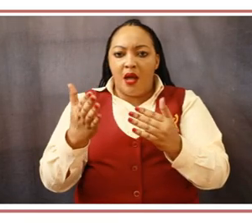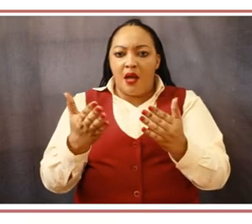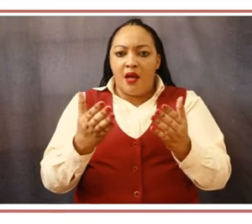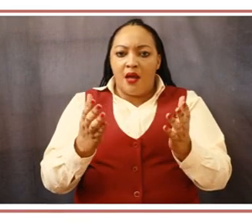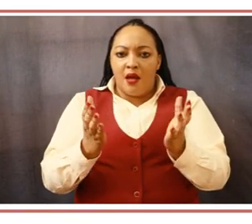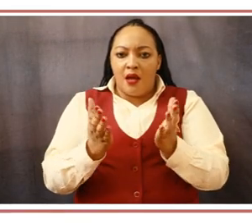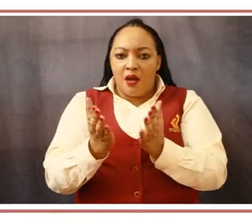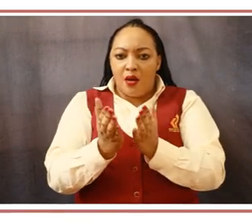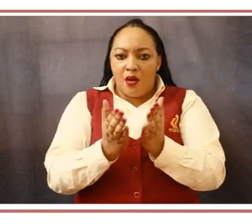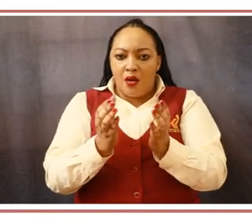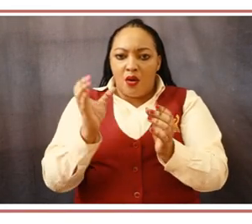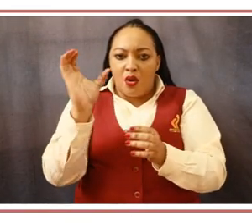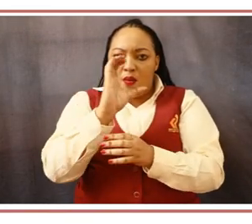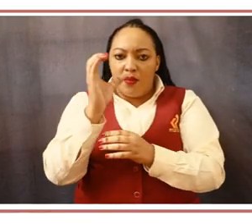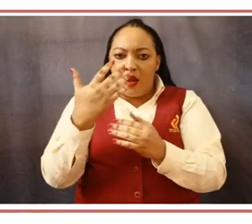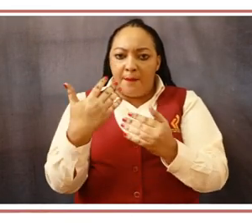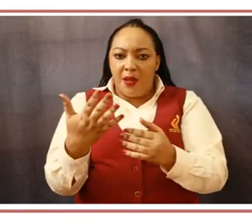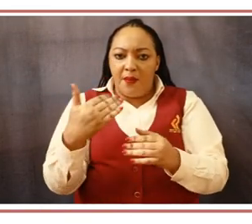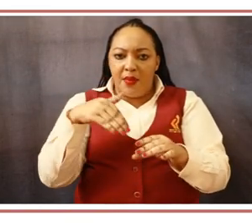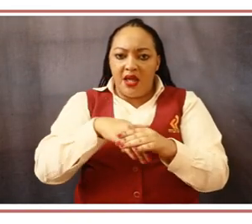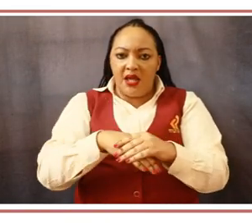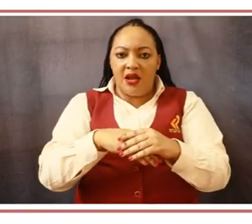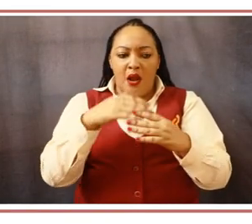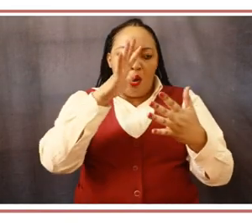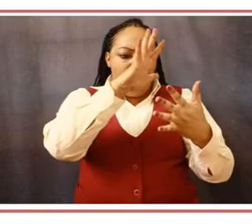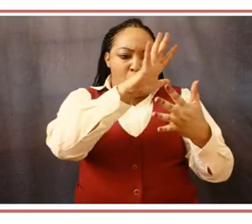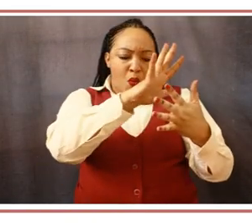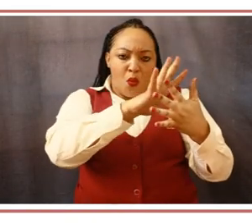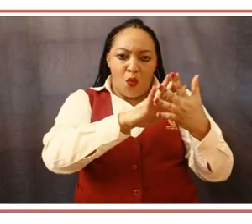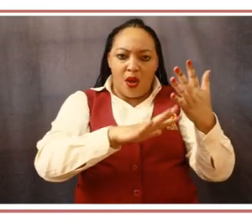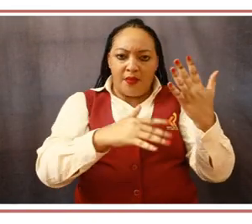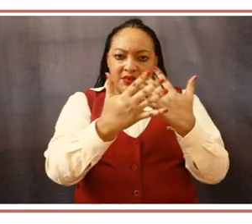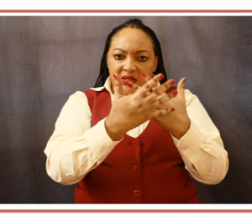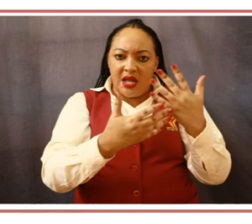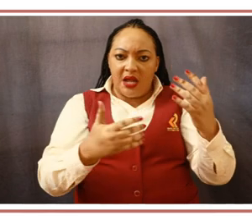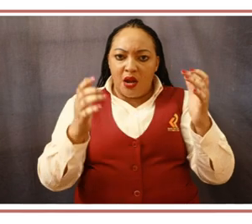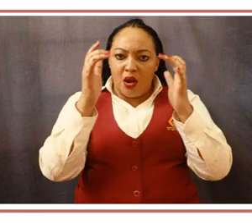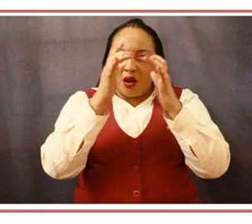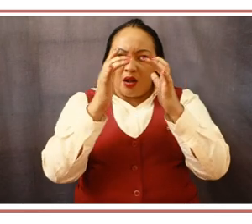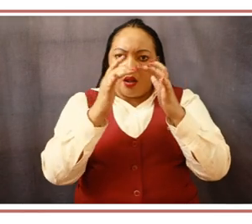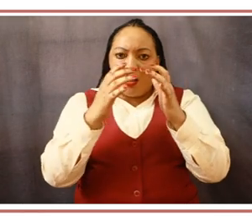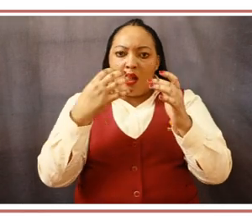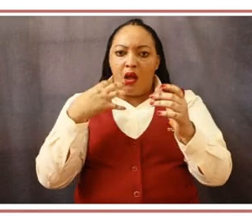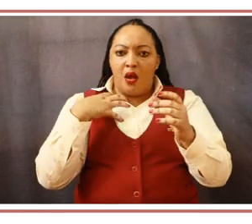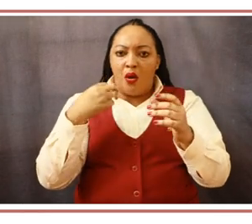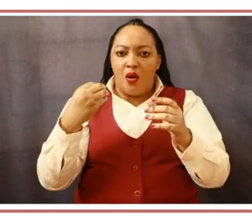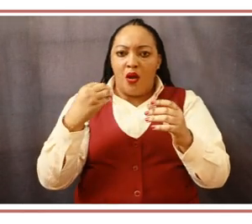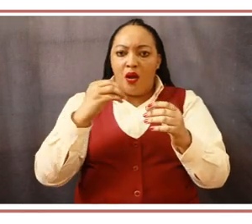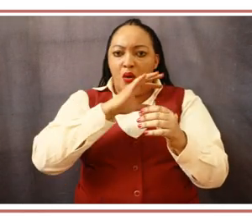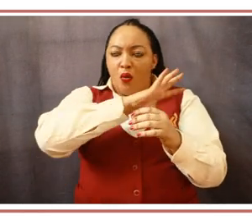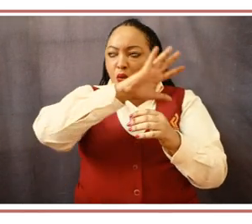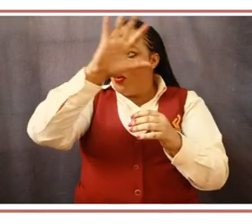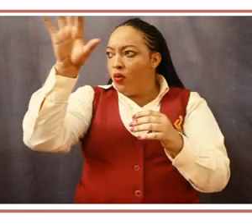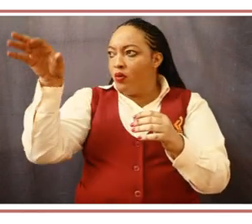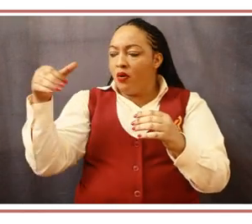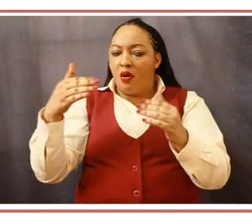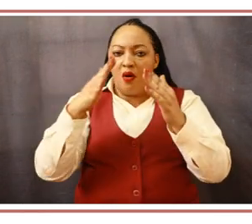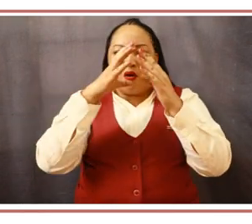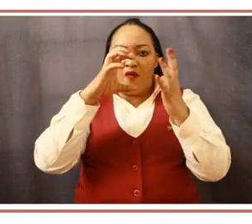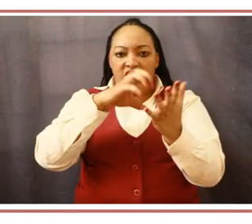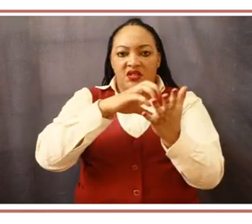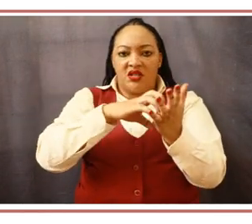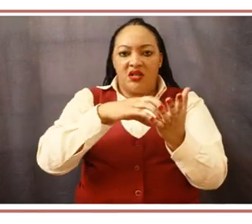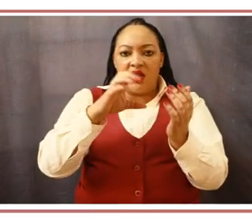In case of a complaint, you should first contact the person you have been dealing with to resolve the problem. If you are not satisfied,